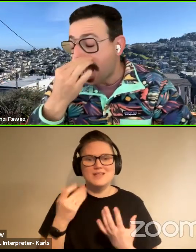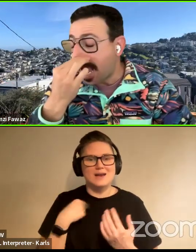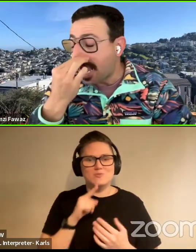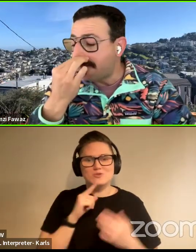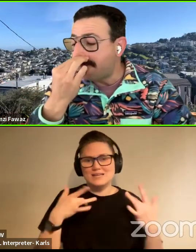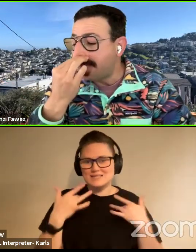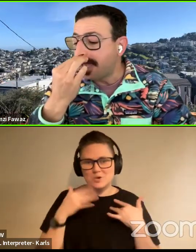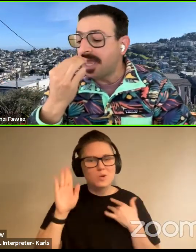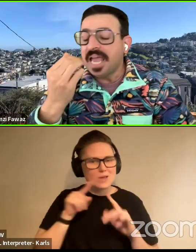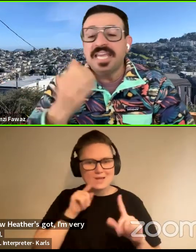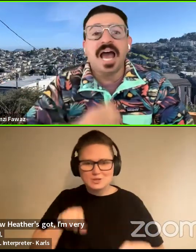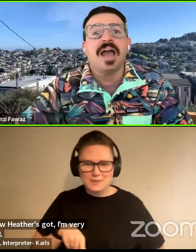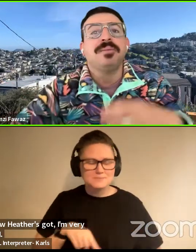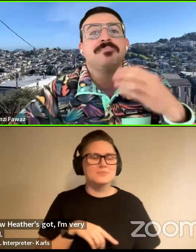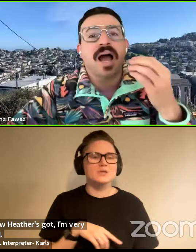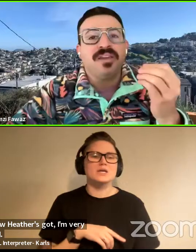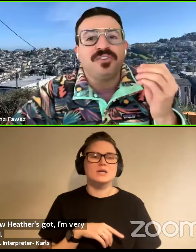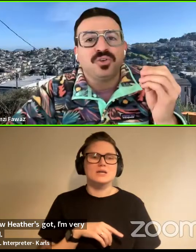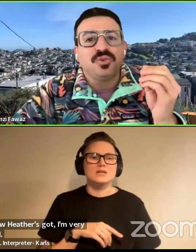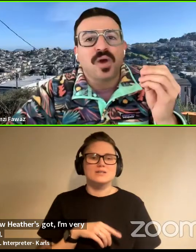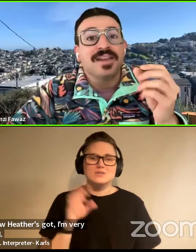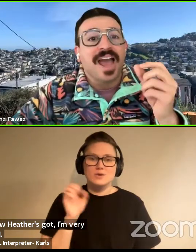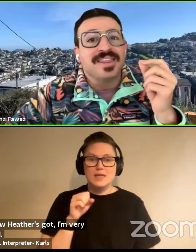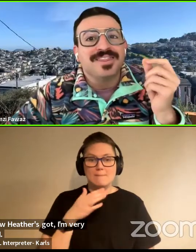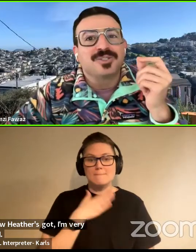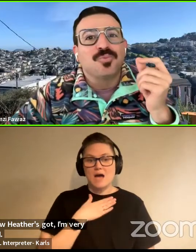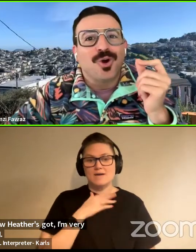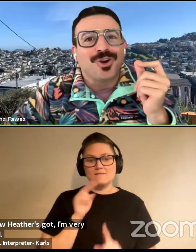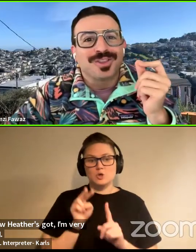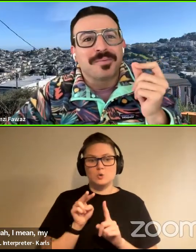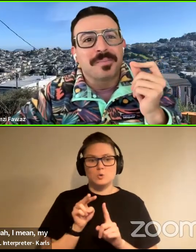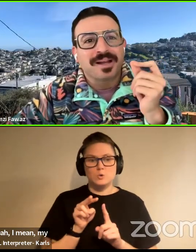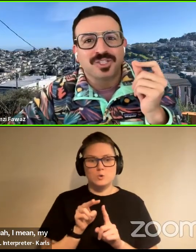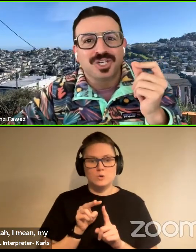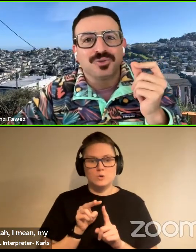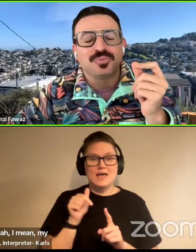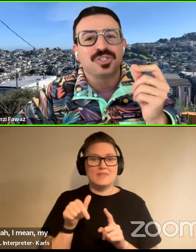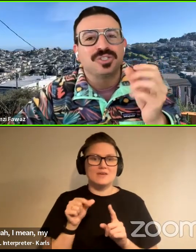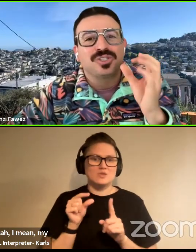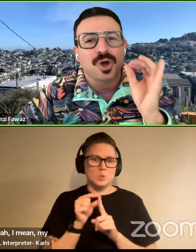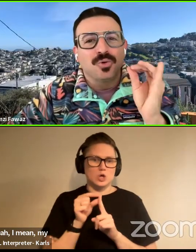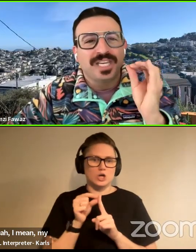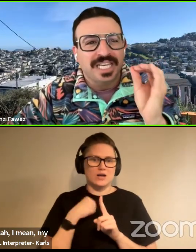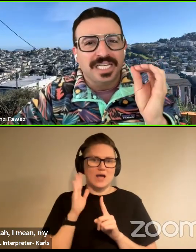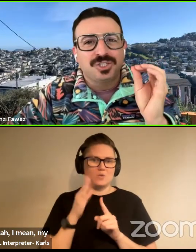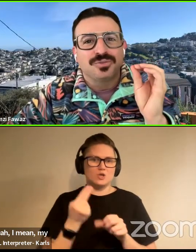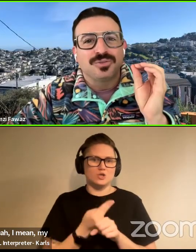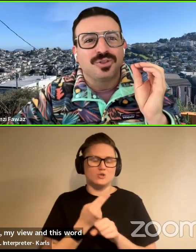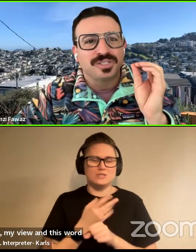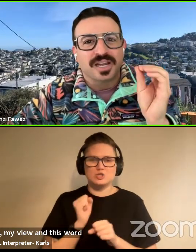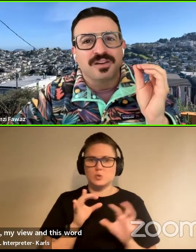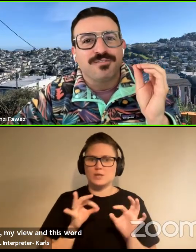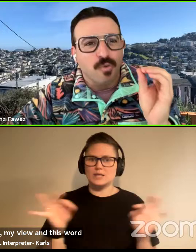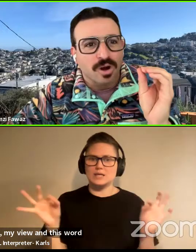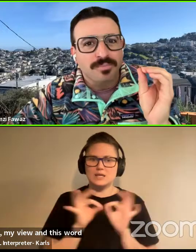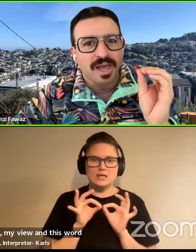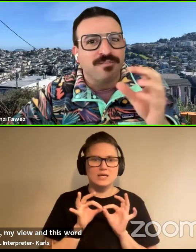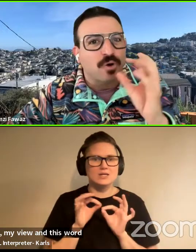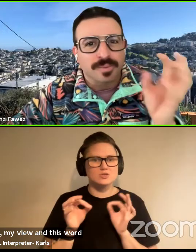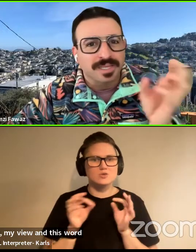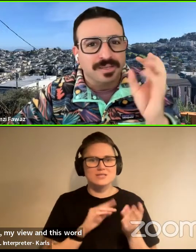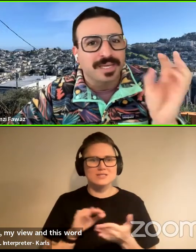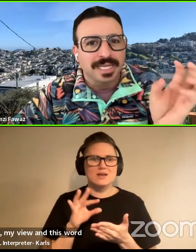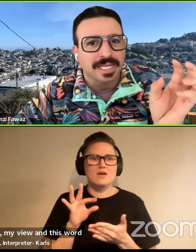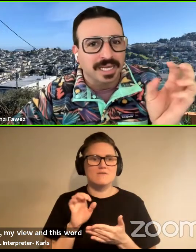We'll get to them. Um, yeah, I mean, my view and, and this word that I'm about to use, which is so key to the study of